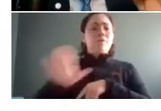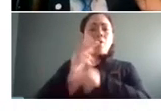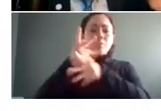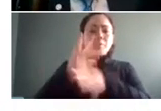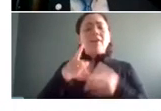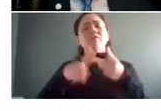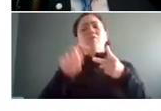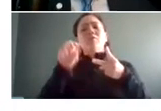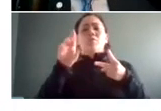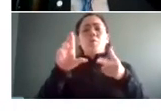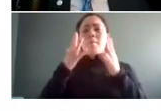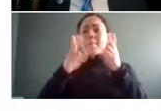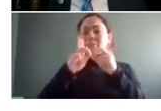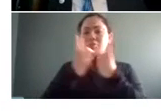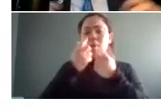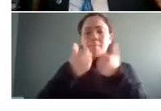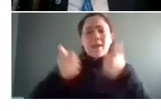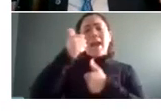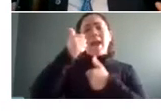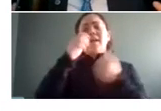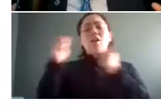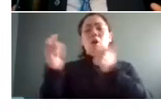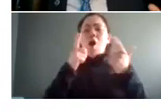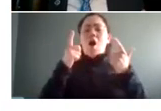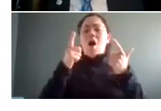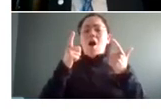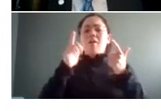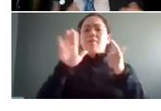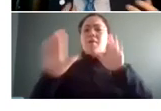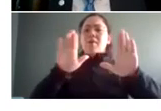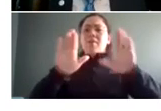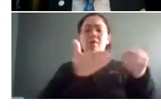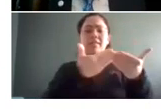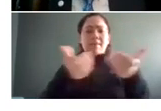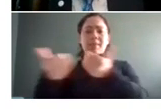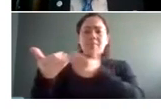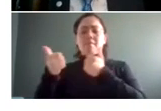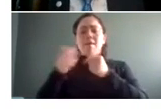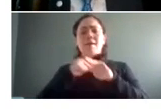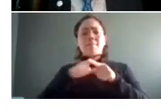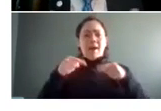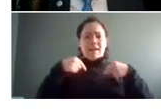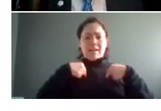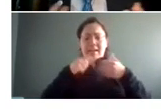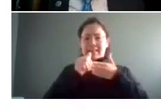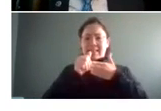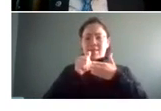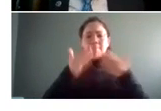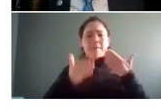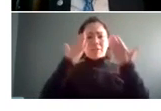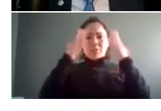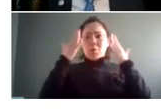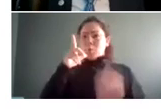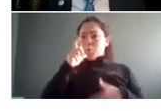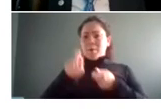or the department heads and everybody does their own thing and then the leadership doesn't know exactly who is even being